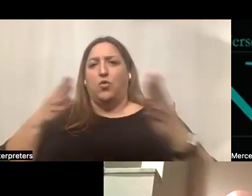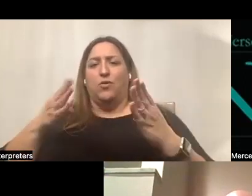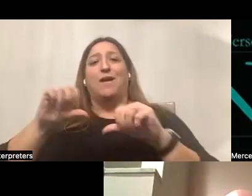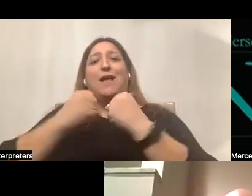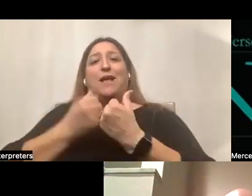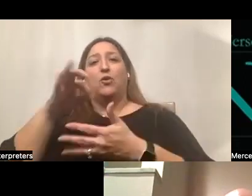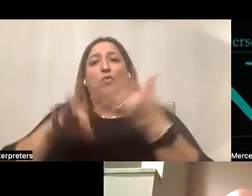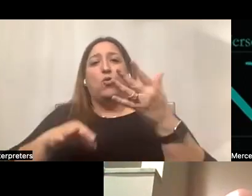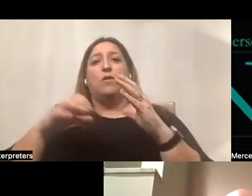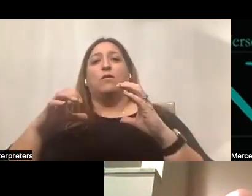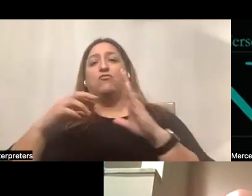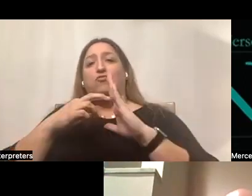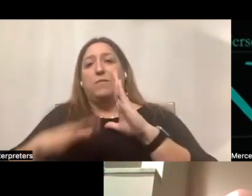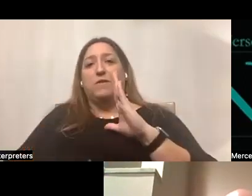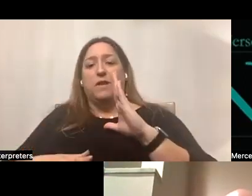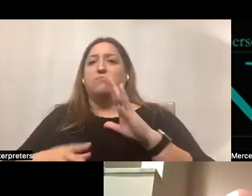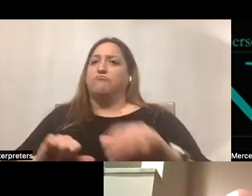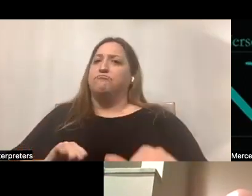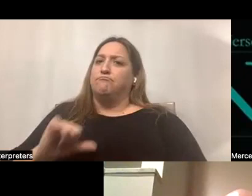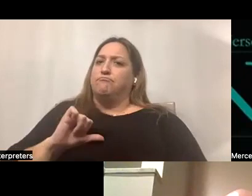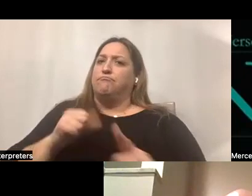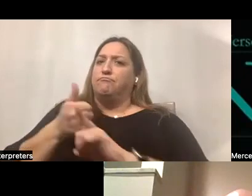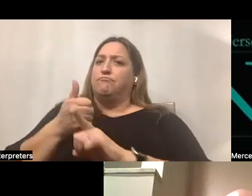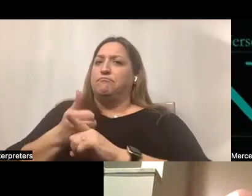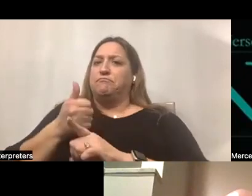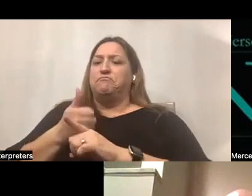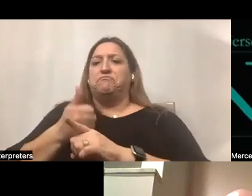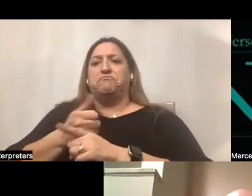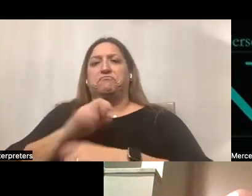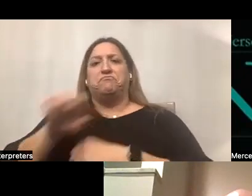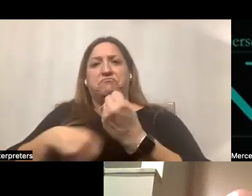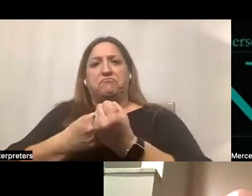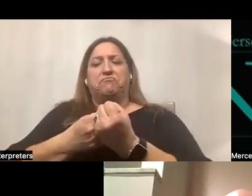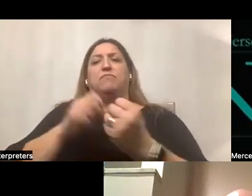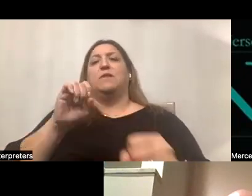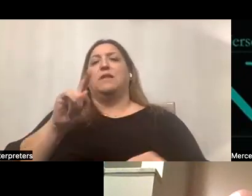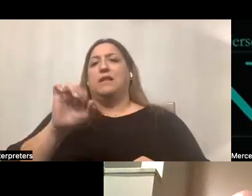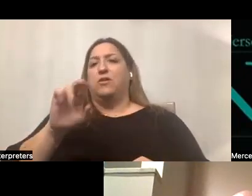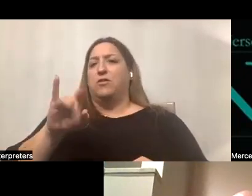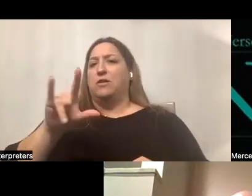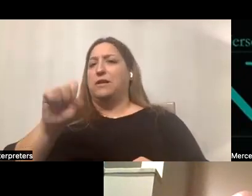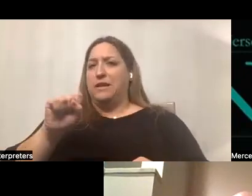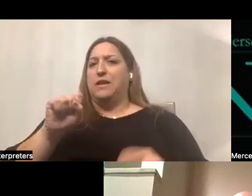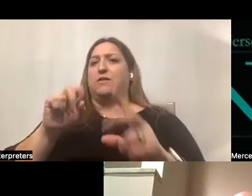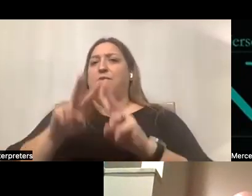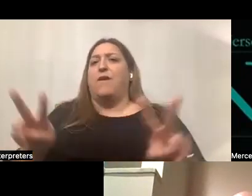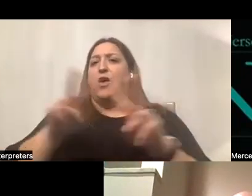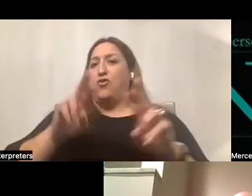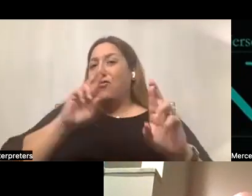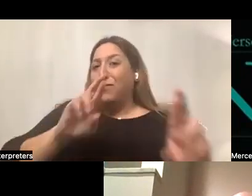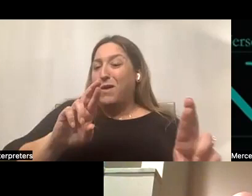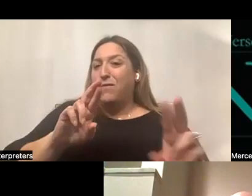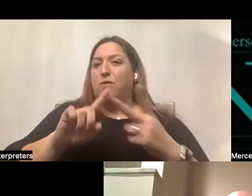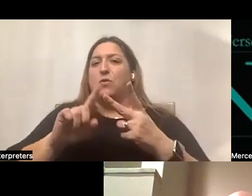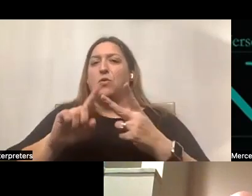service representatives pride themselves on upholding the Easter Seals team values, which are respectfulness, warmth, and